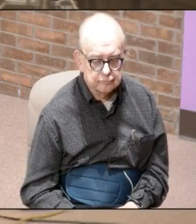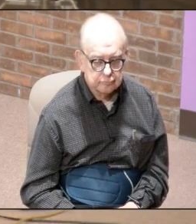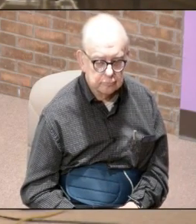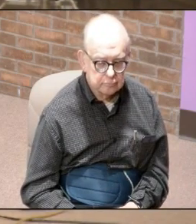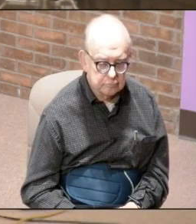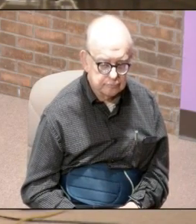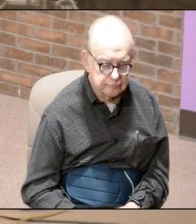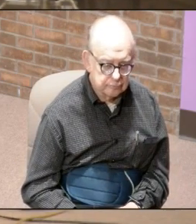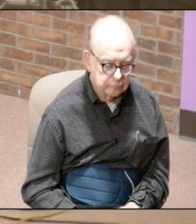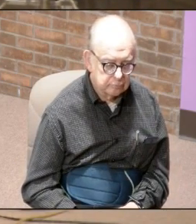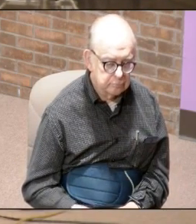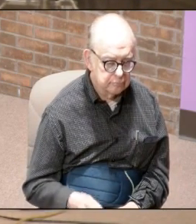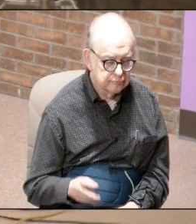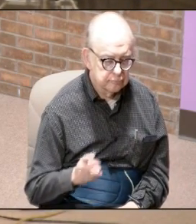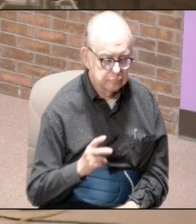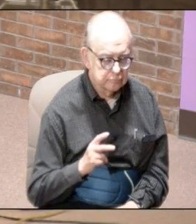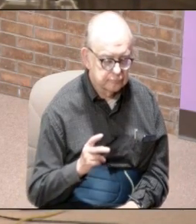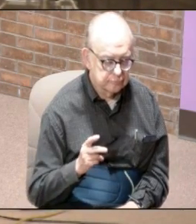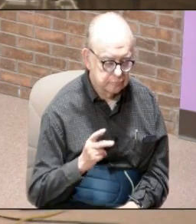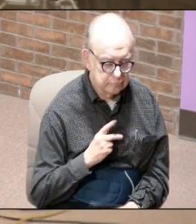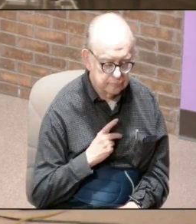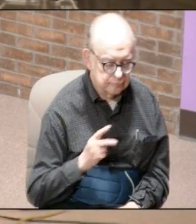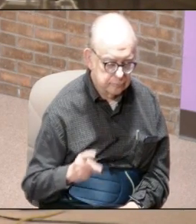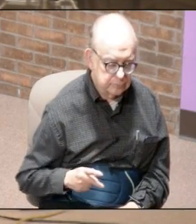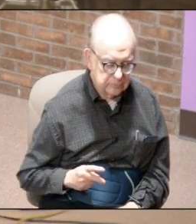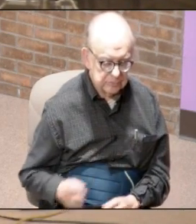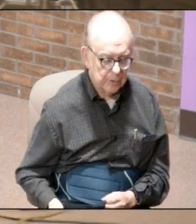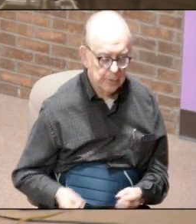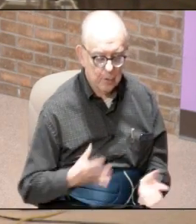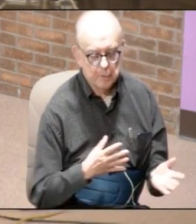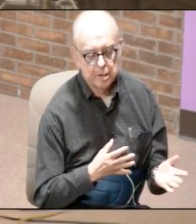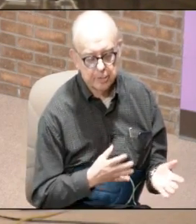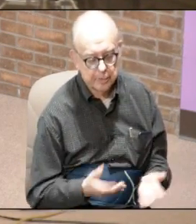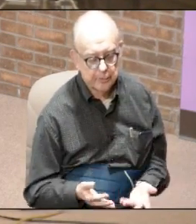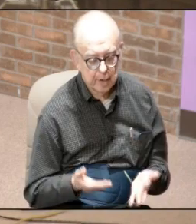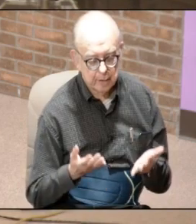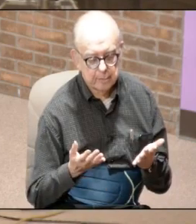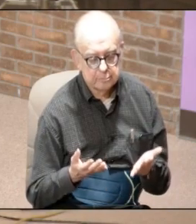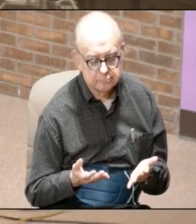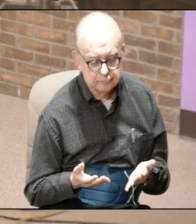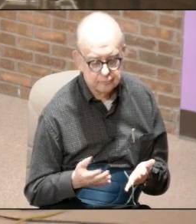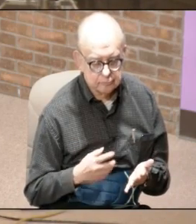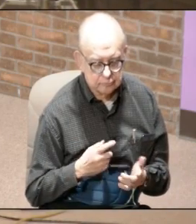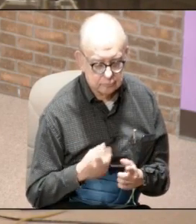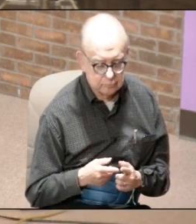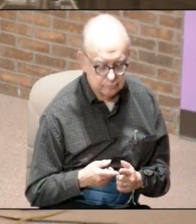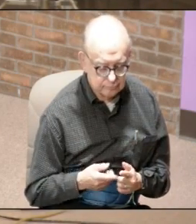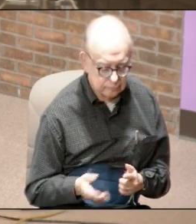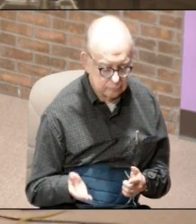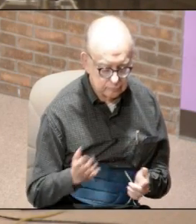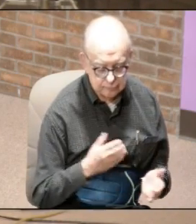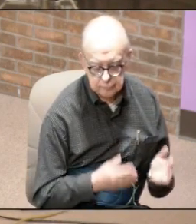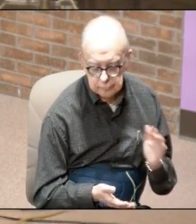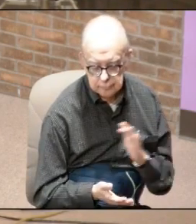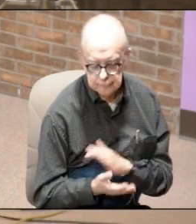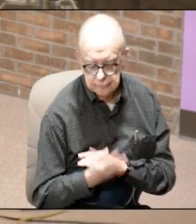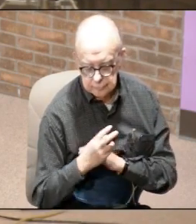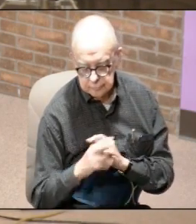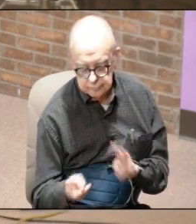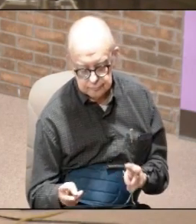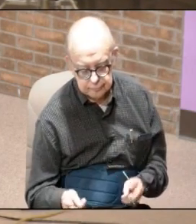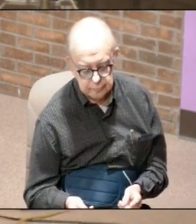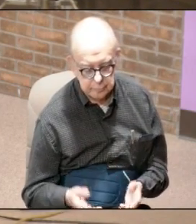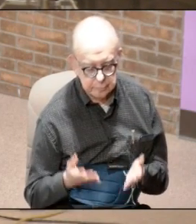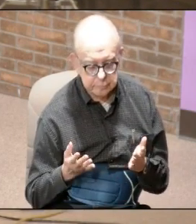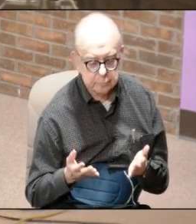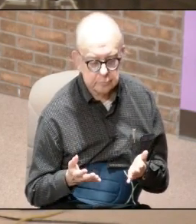and King Nebuchadnezzar you know had thrown them in there and then they came in the morning and they looked in the